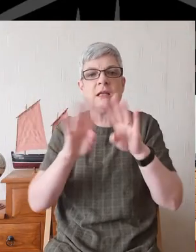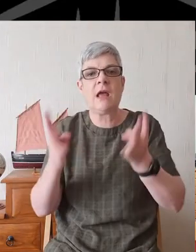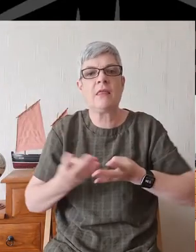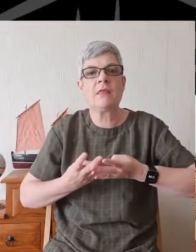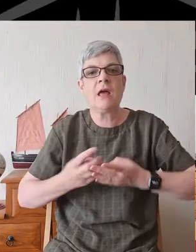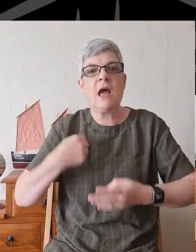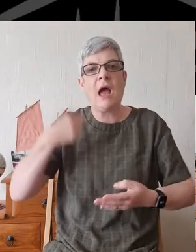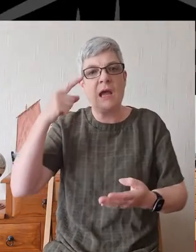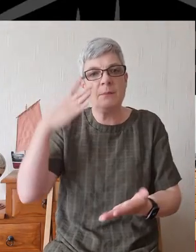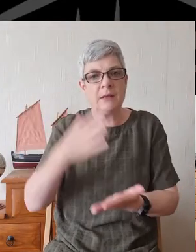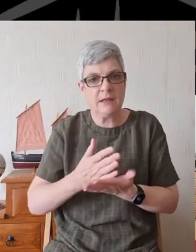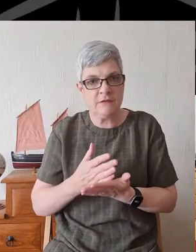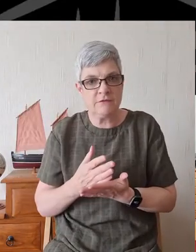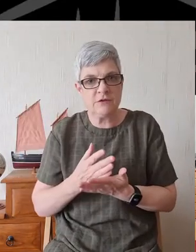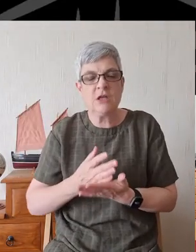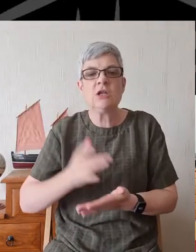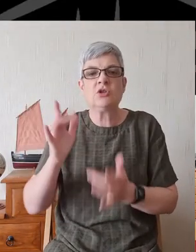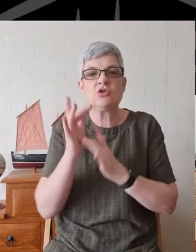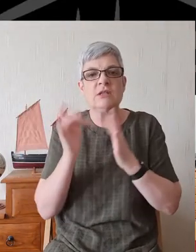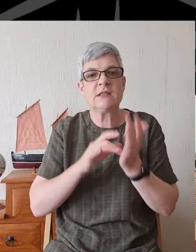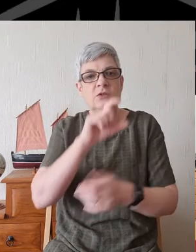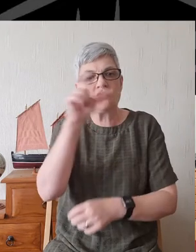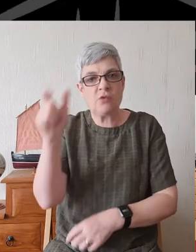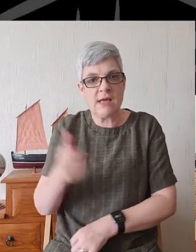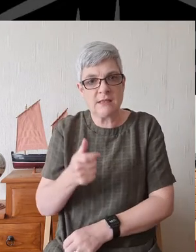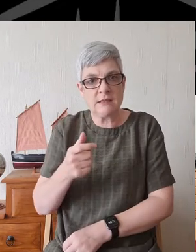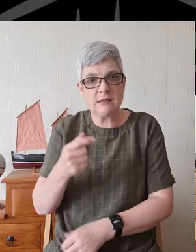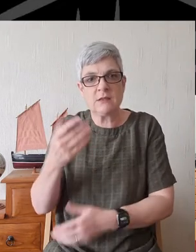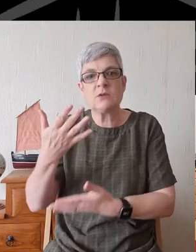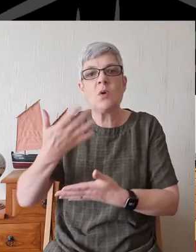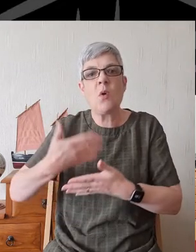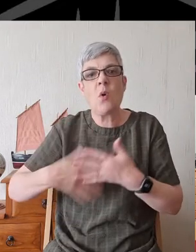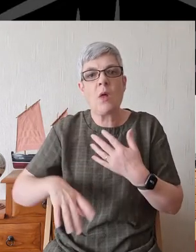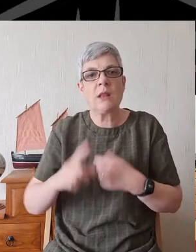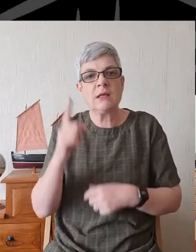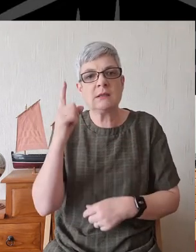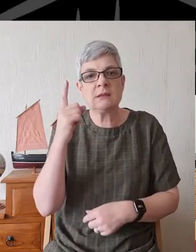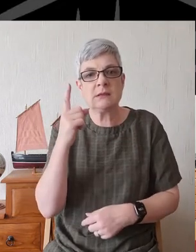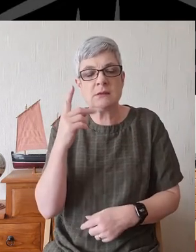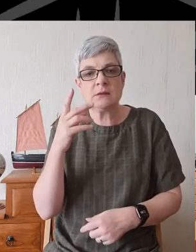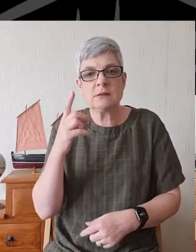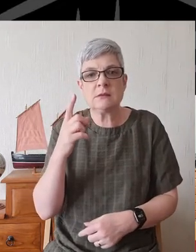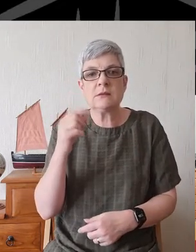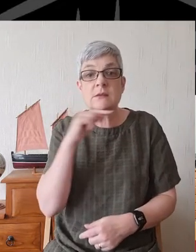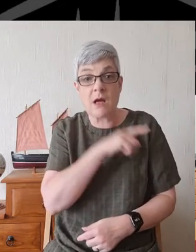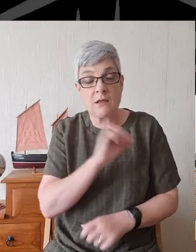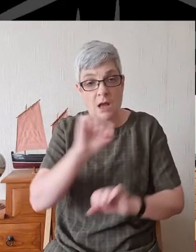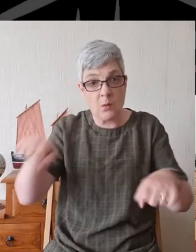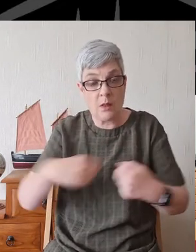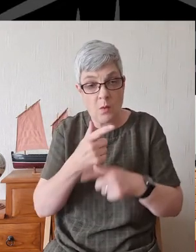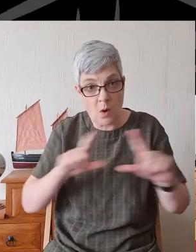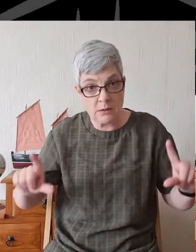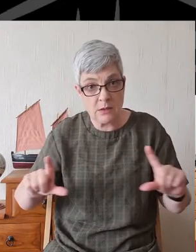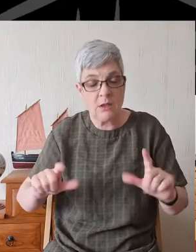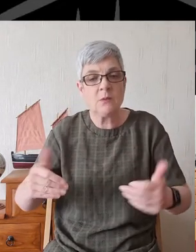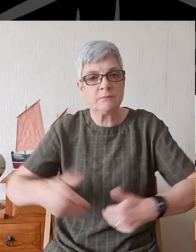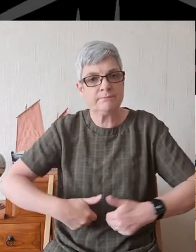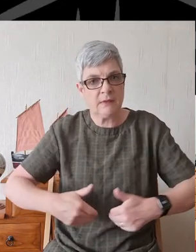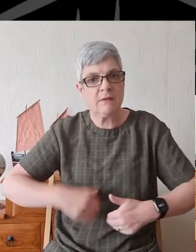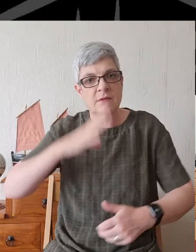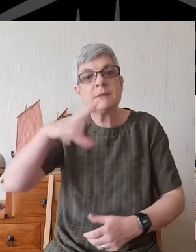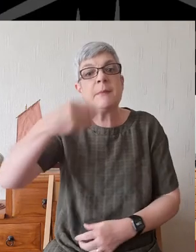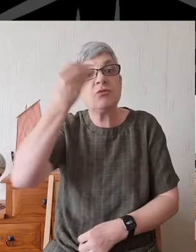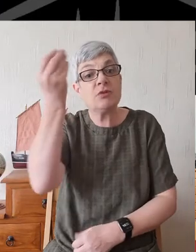I believe in Jesus Christ For his only Son, my Lord Who was conceived by the Holy Spirit